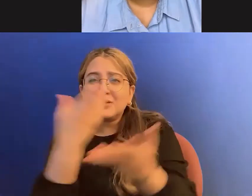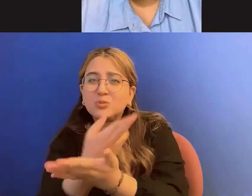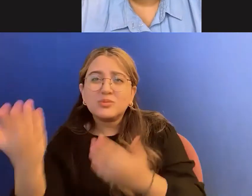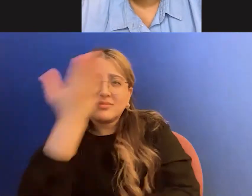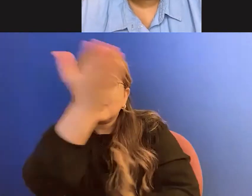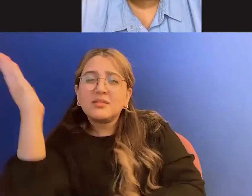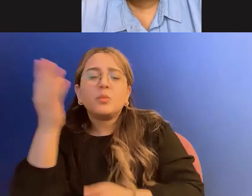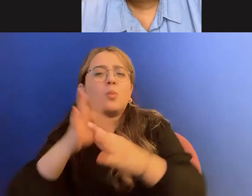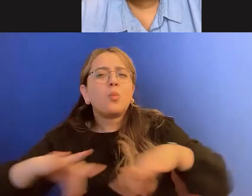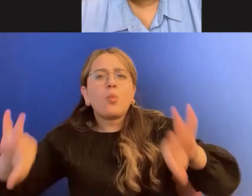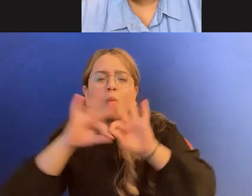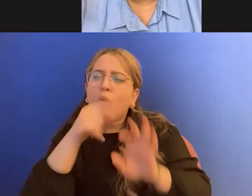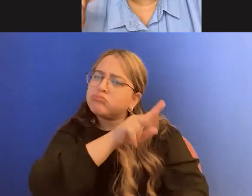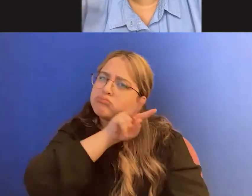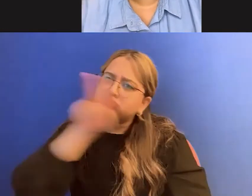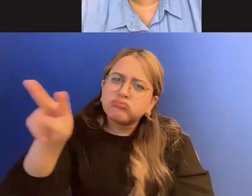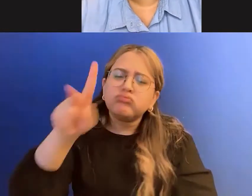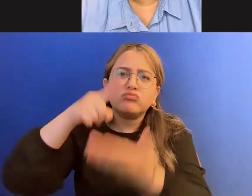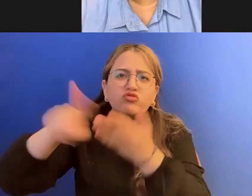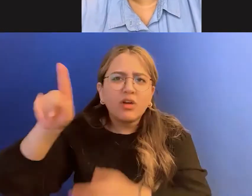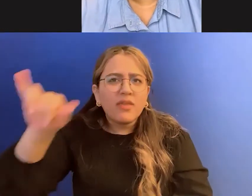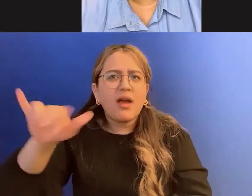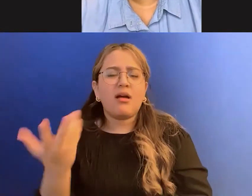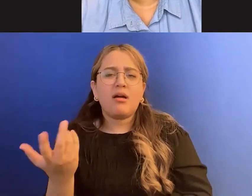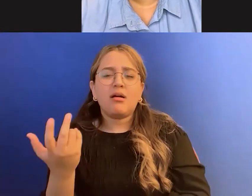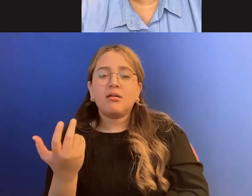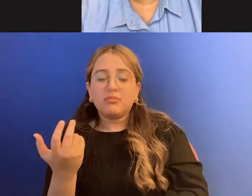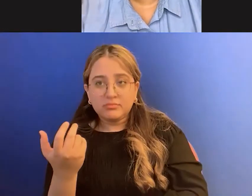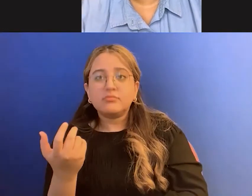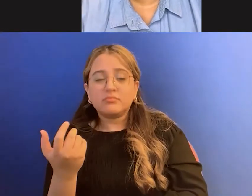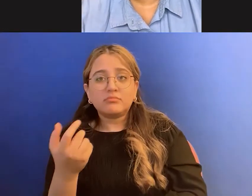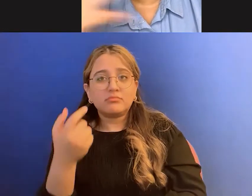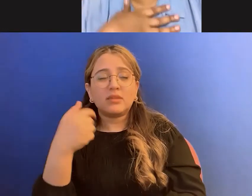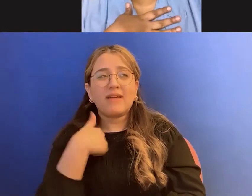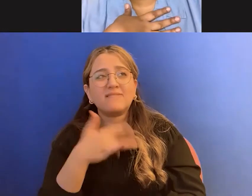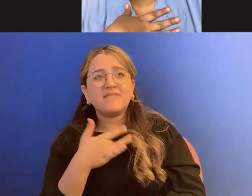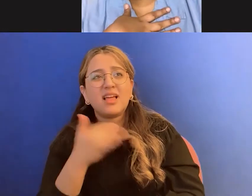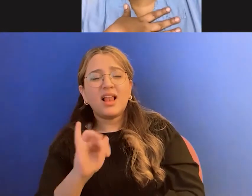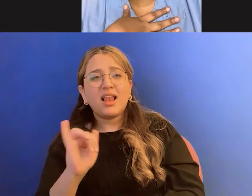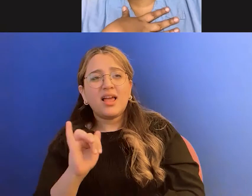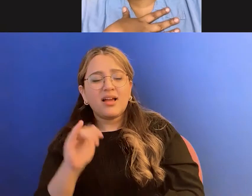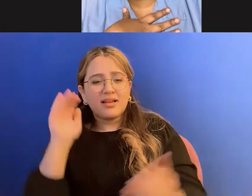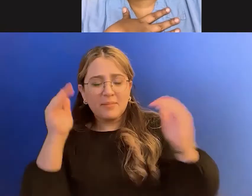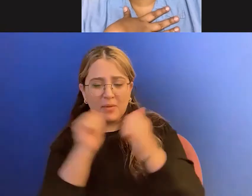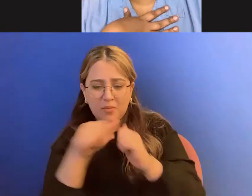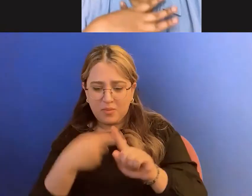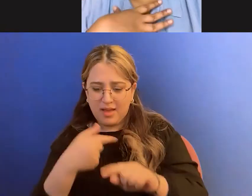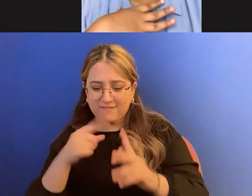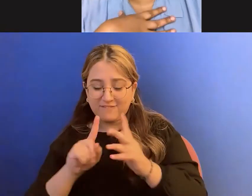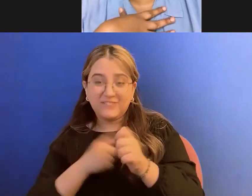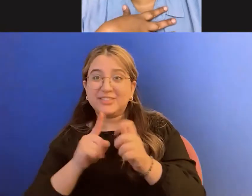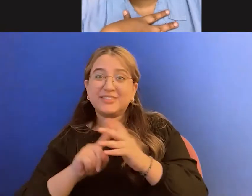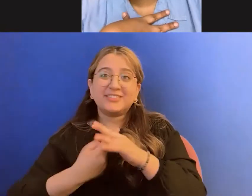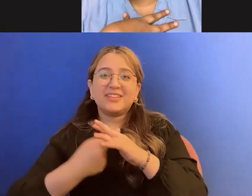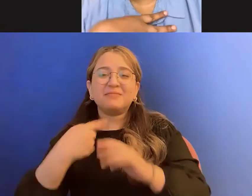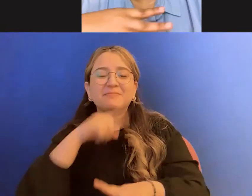check and you check them out. And, um, I, I feel like, you know, in comparison to when I first started, I was like a